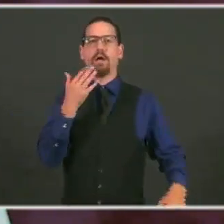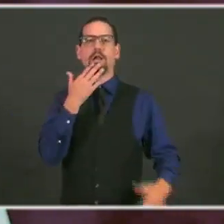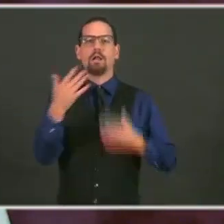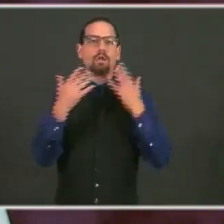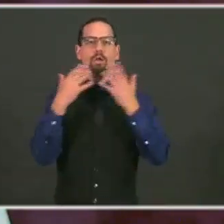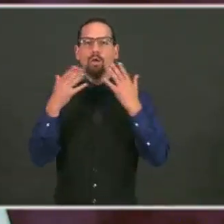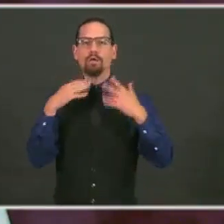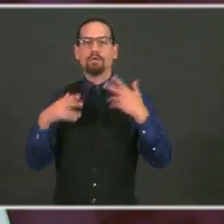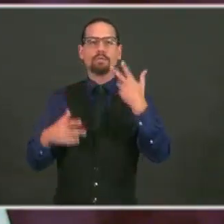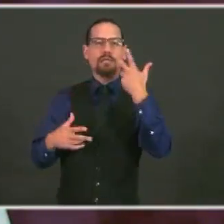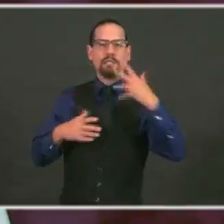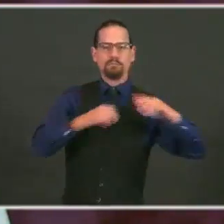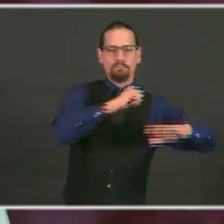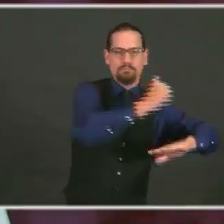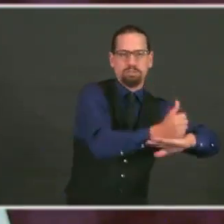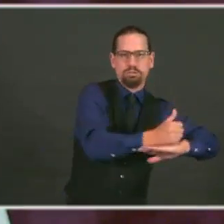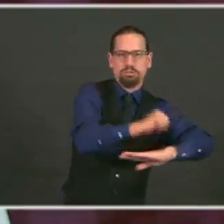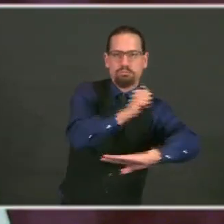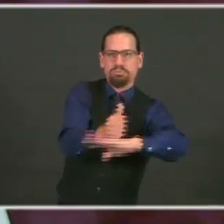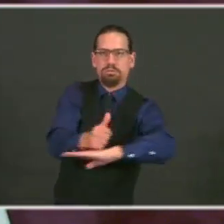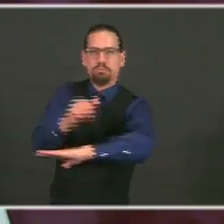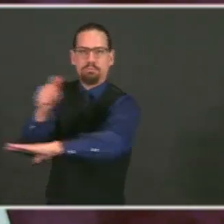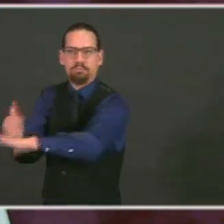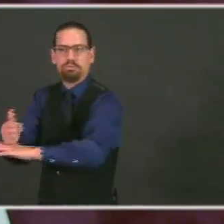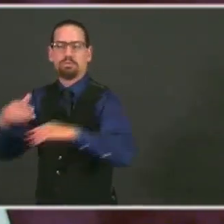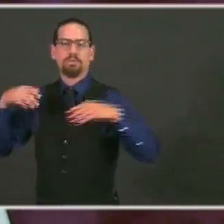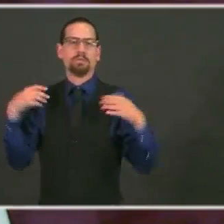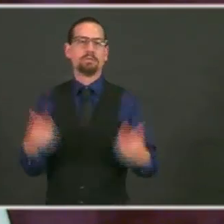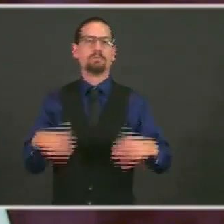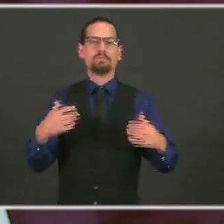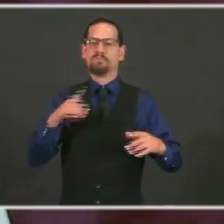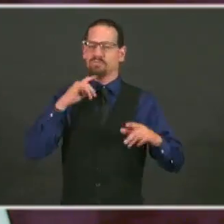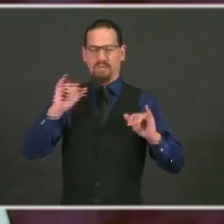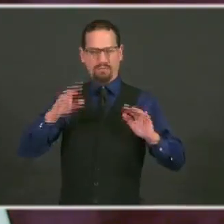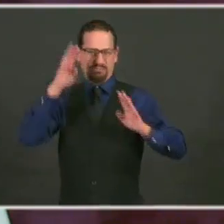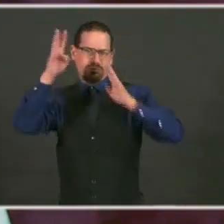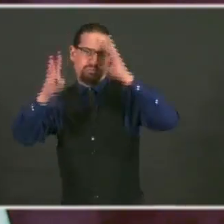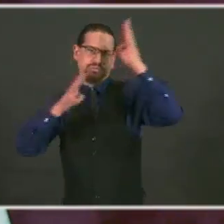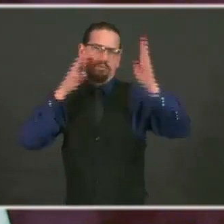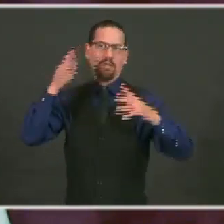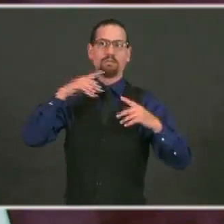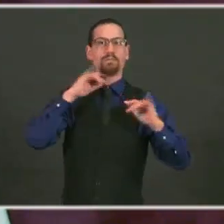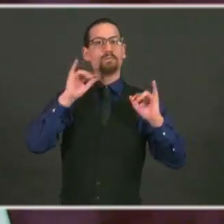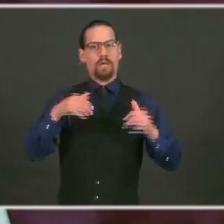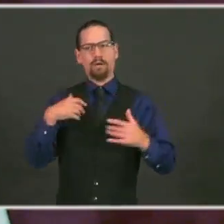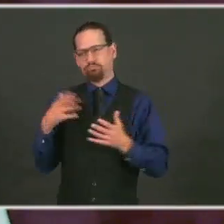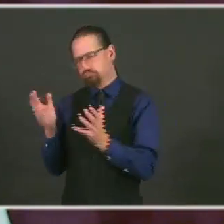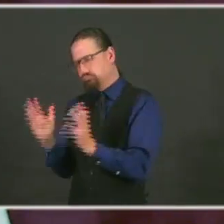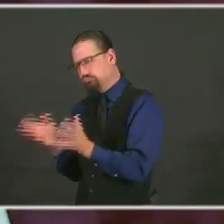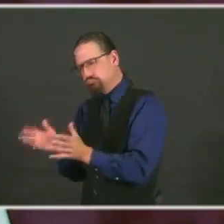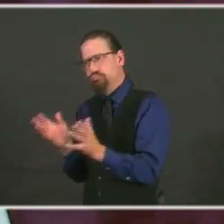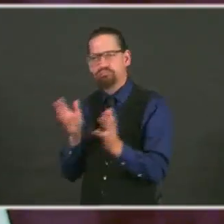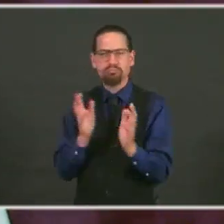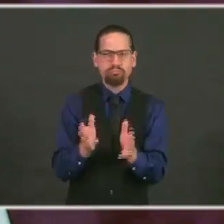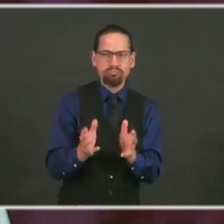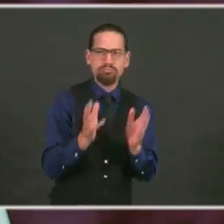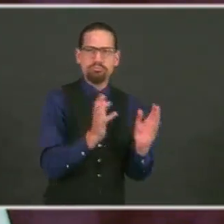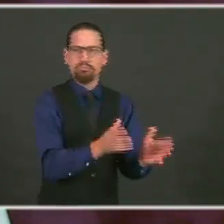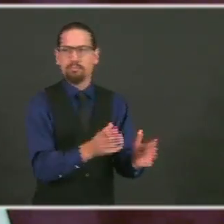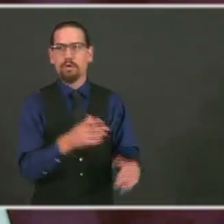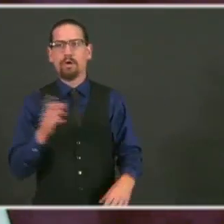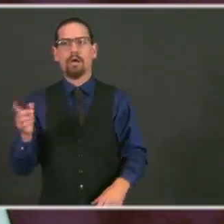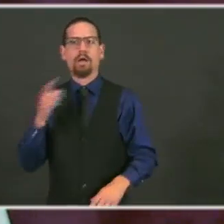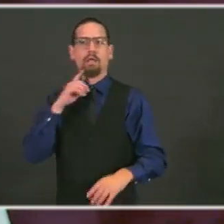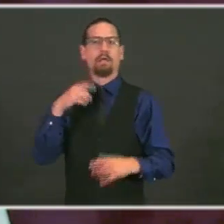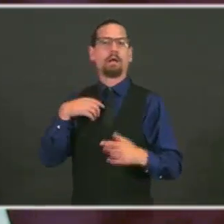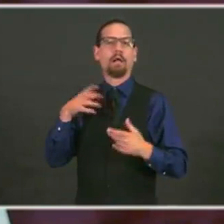showing what we can do. I talked to them, and they said, you know, Governor, for a long time you've been saying what we can't do,